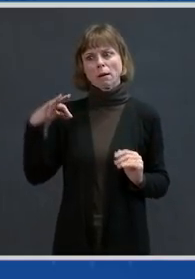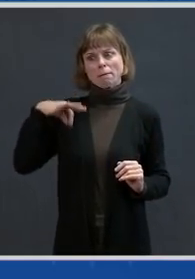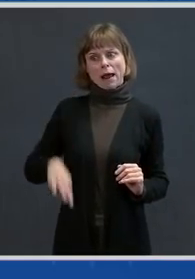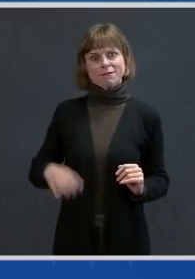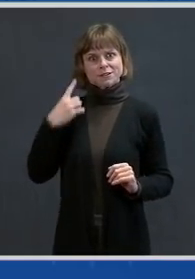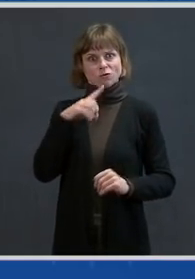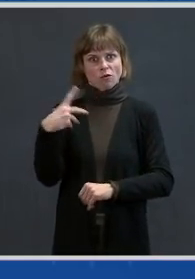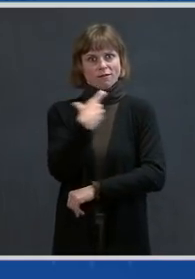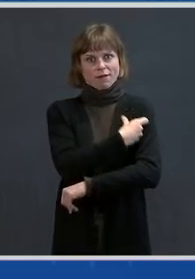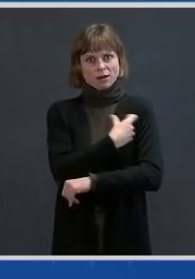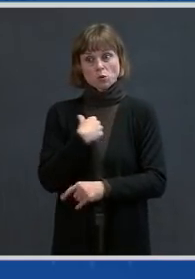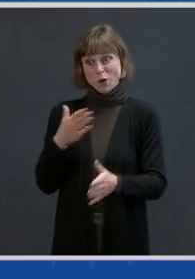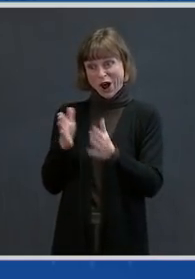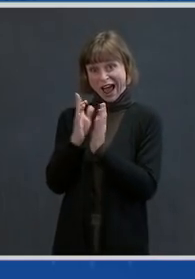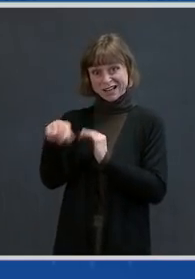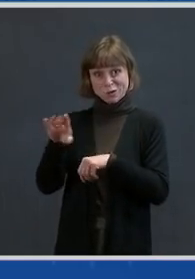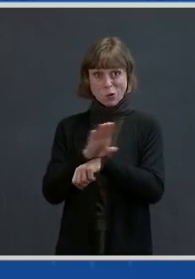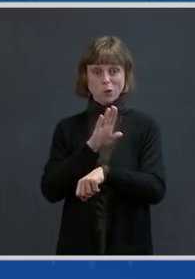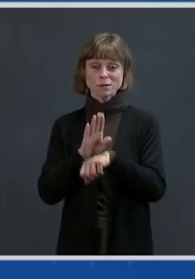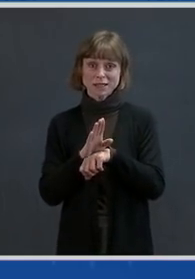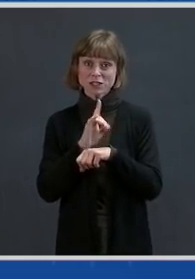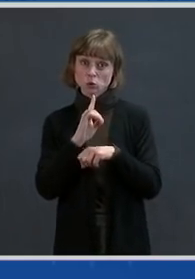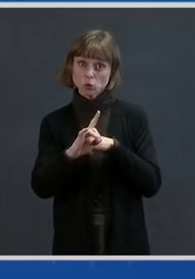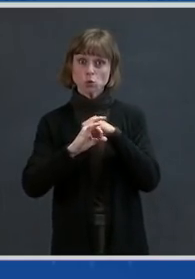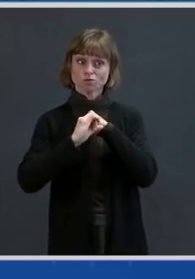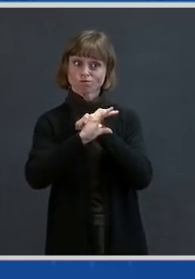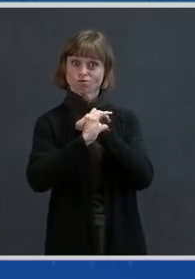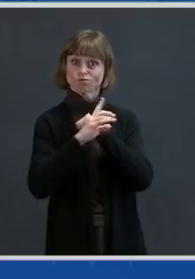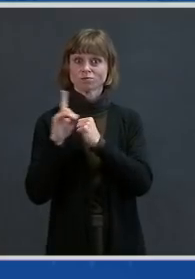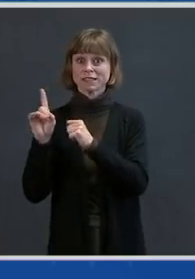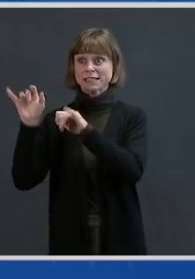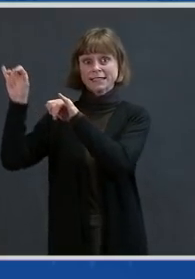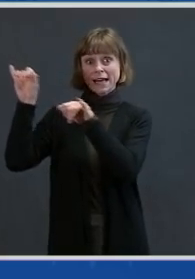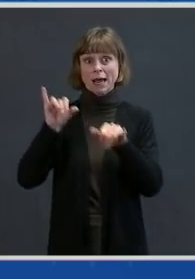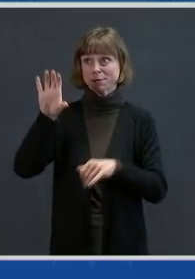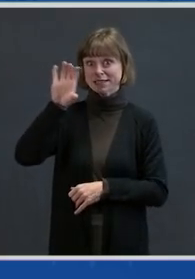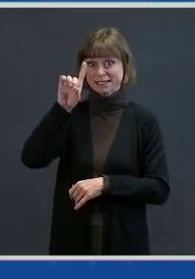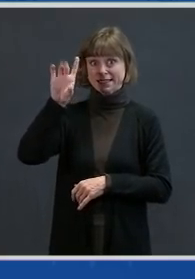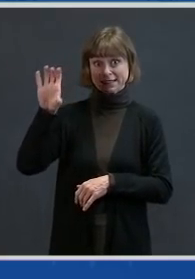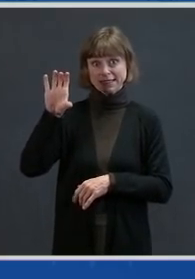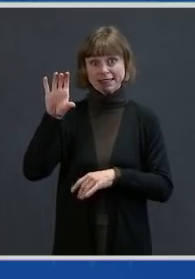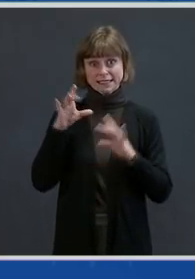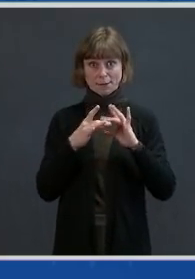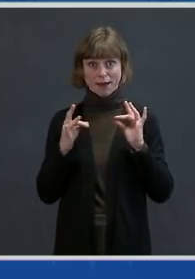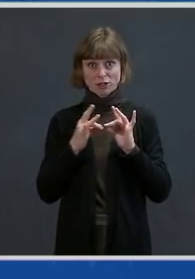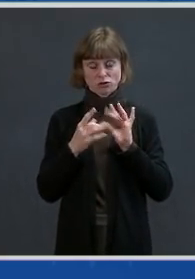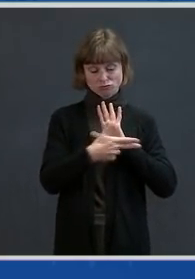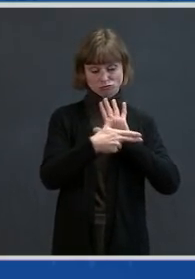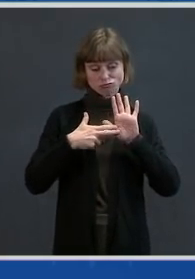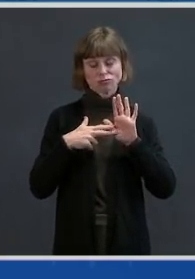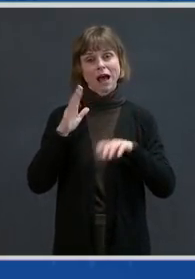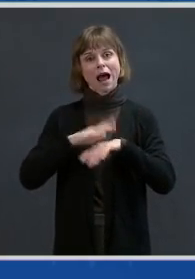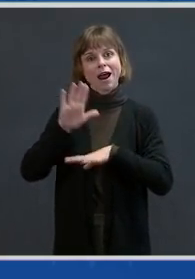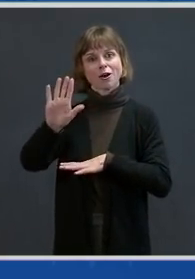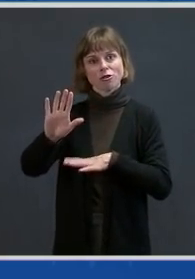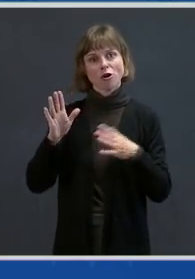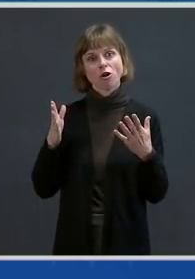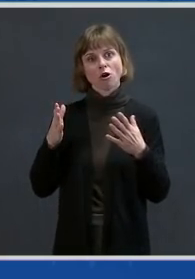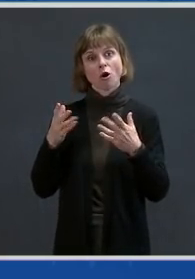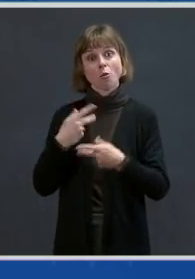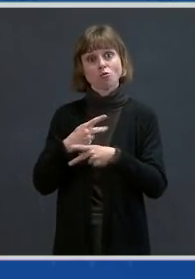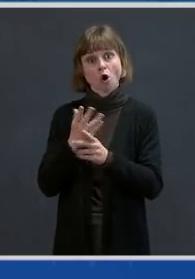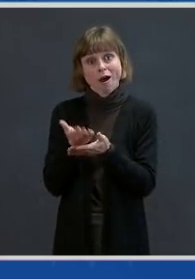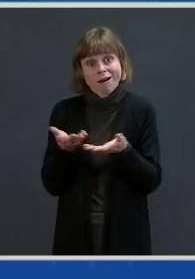asking businesses to amplify CDC messages about masking and vaccinations on their products, properties, and websites.